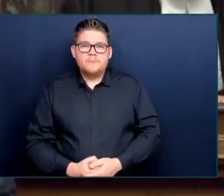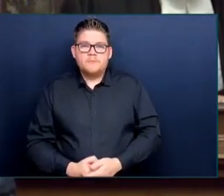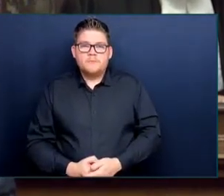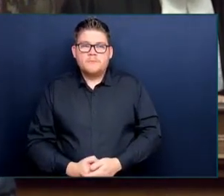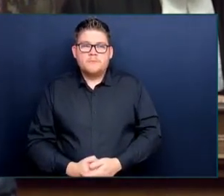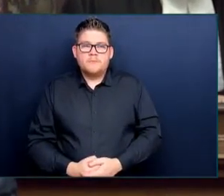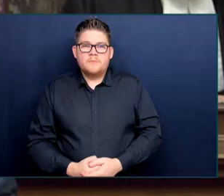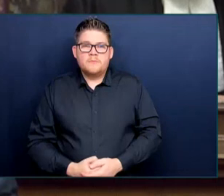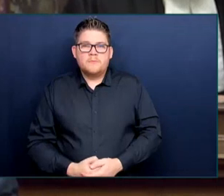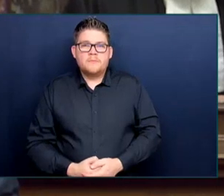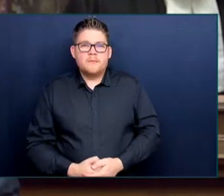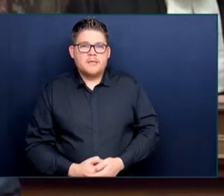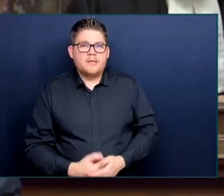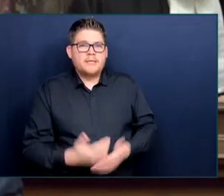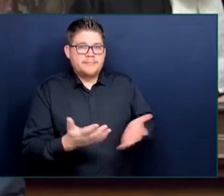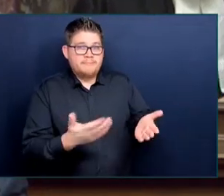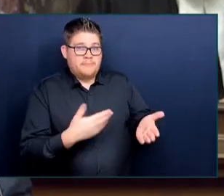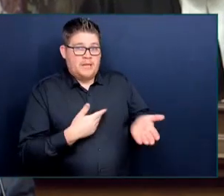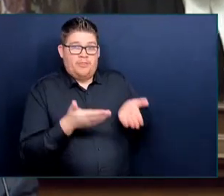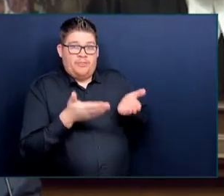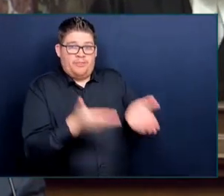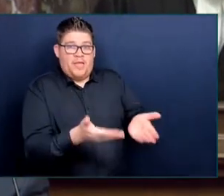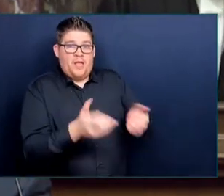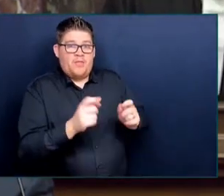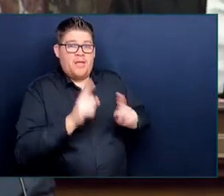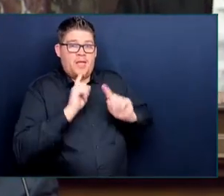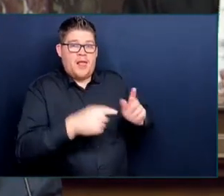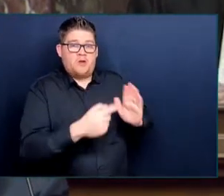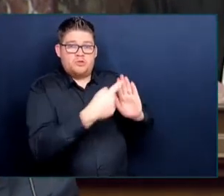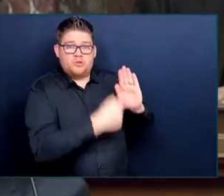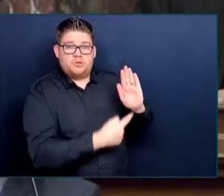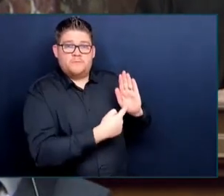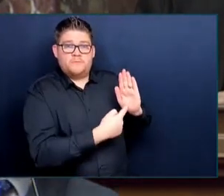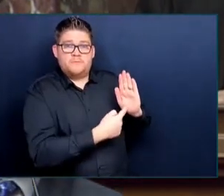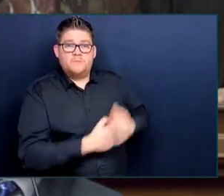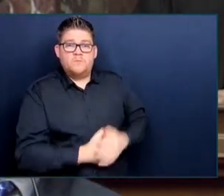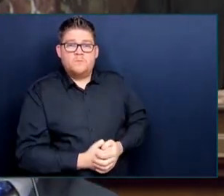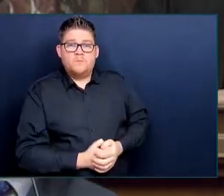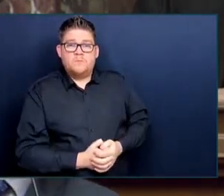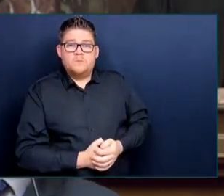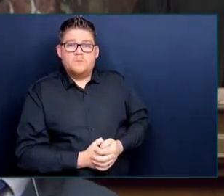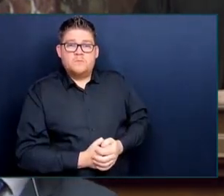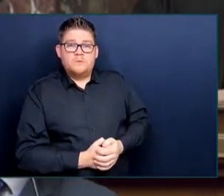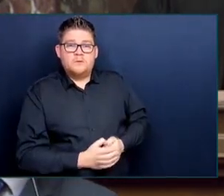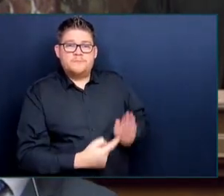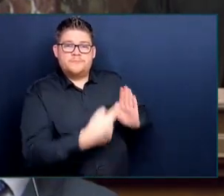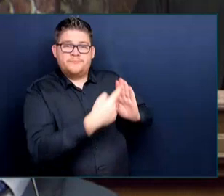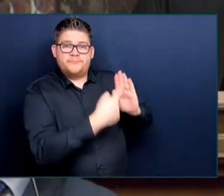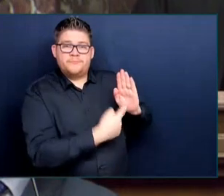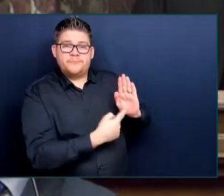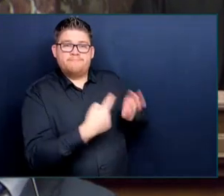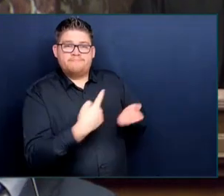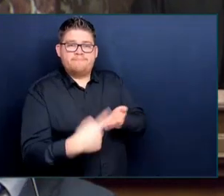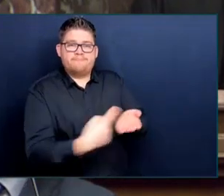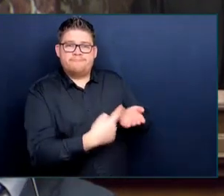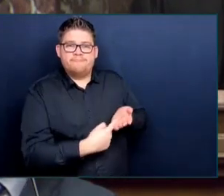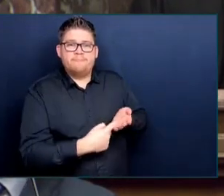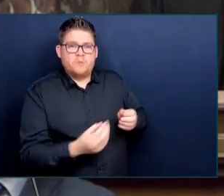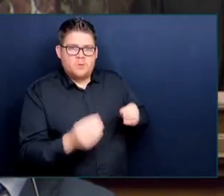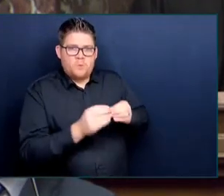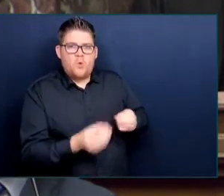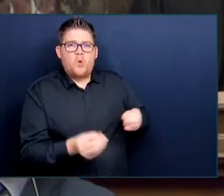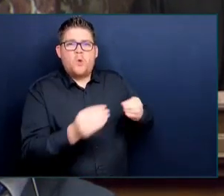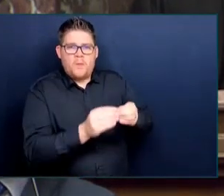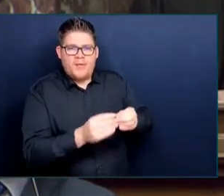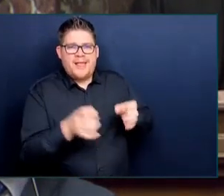yesterday with the Human Rights Commissioner, where she addressed the rise in hate that we saw during COVID. And I got